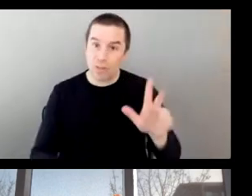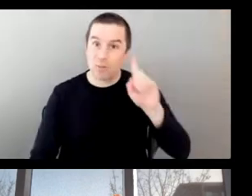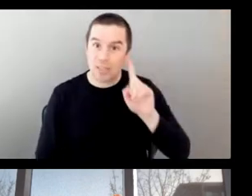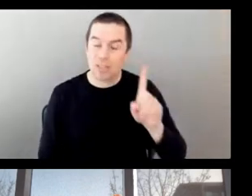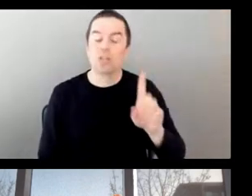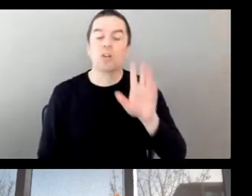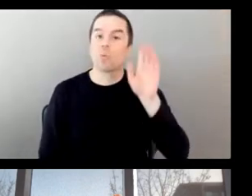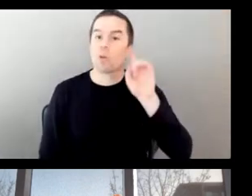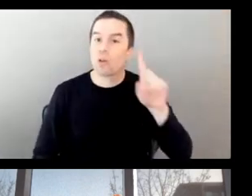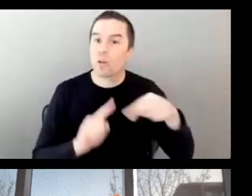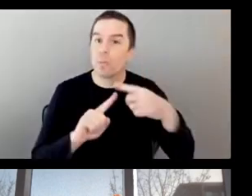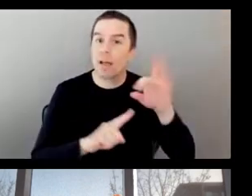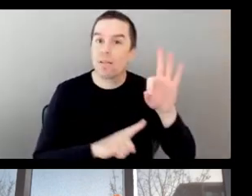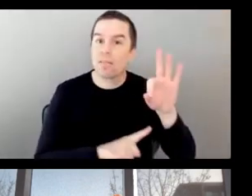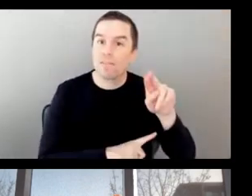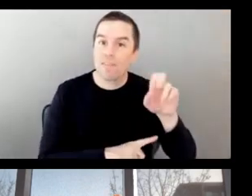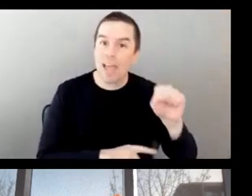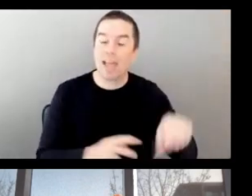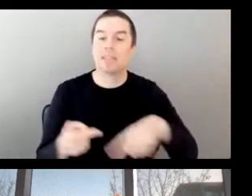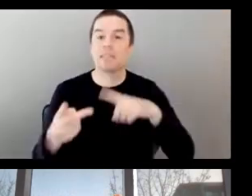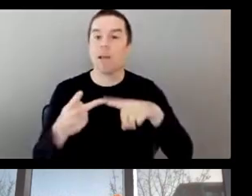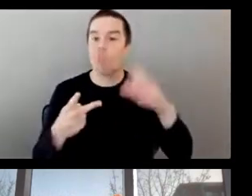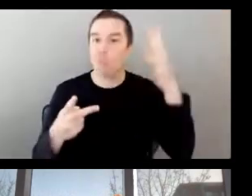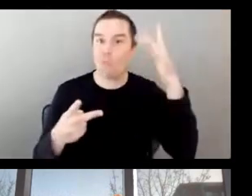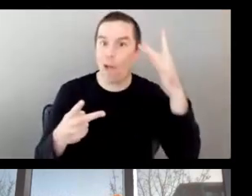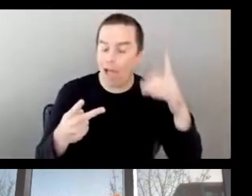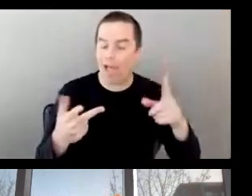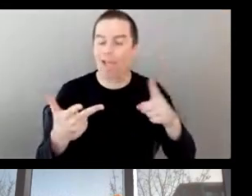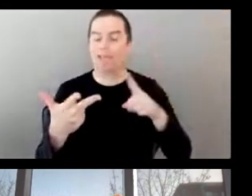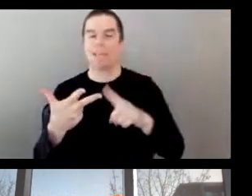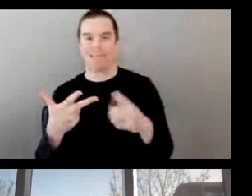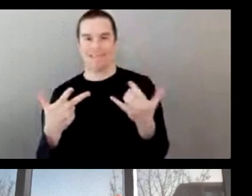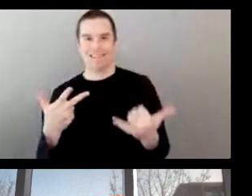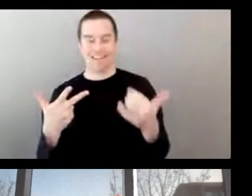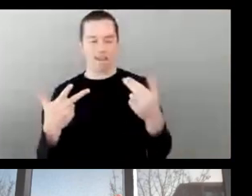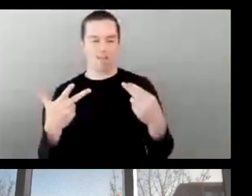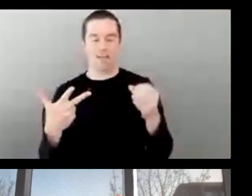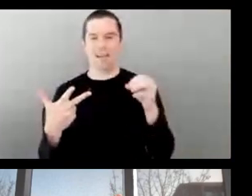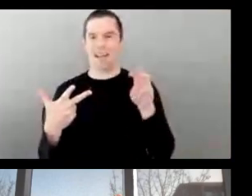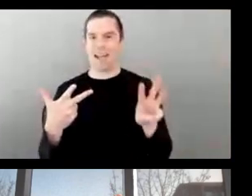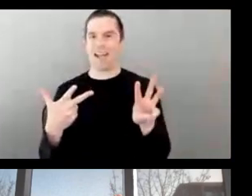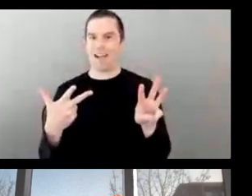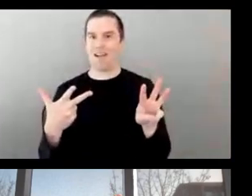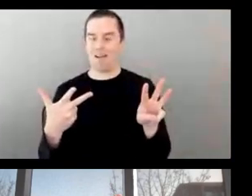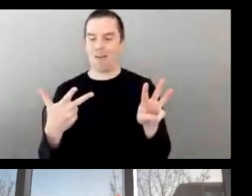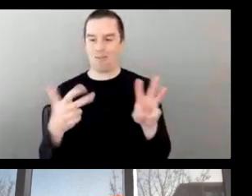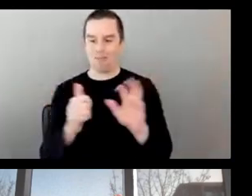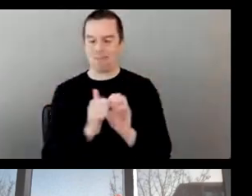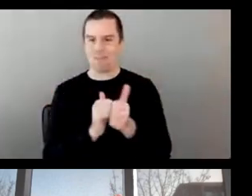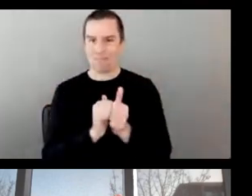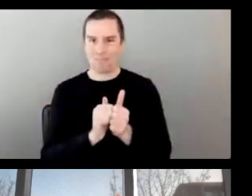you're giving us a preview of, you know, where we're going from that engineering mindset to see, you know, how is this built? How is this